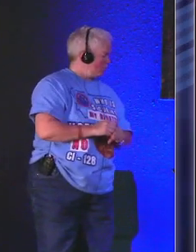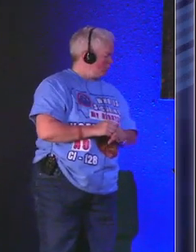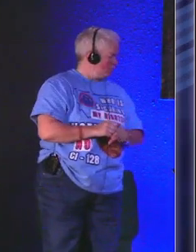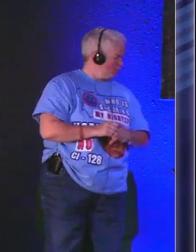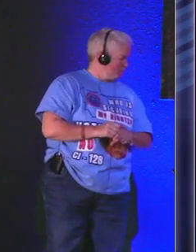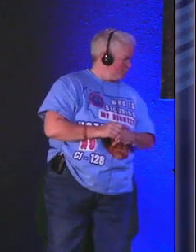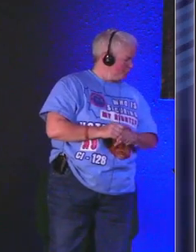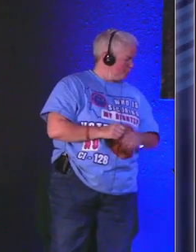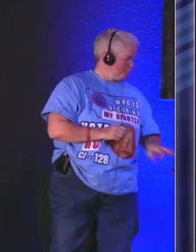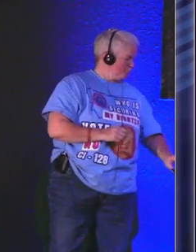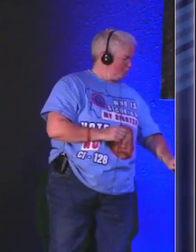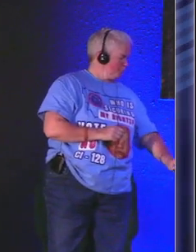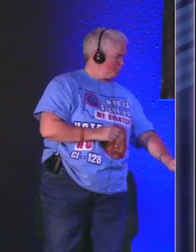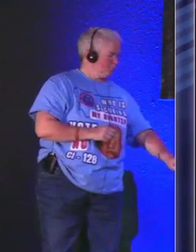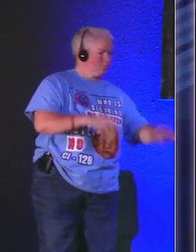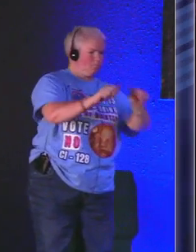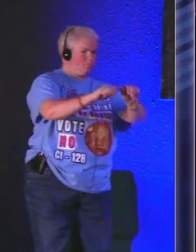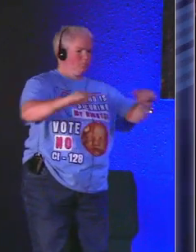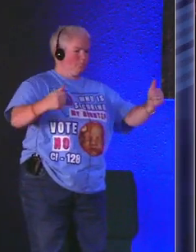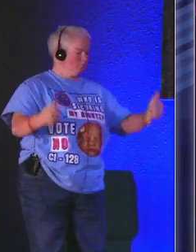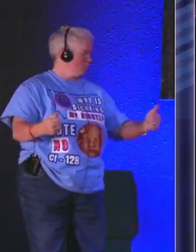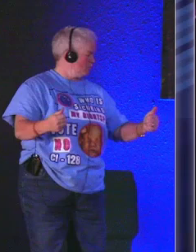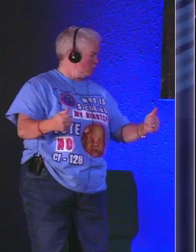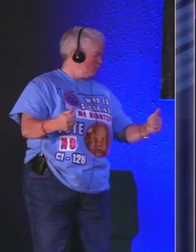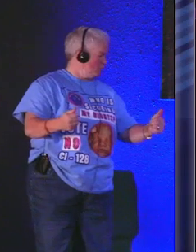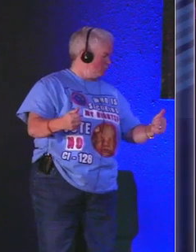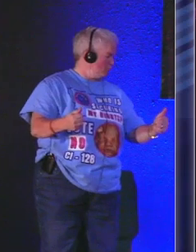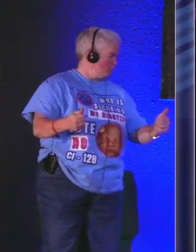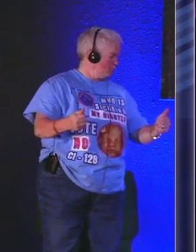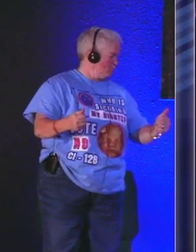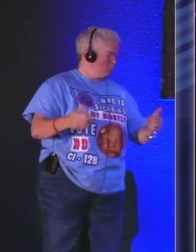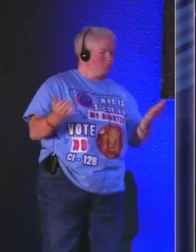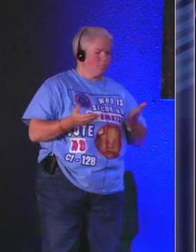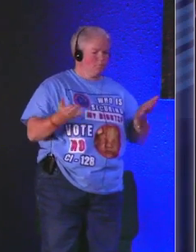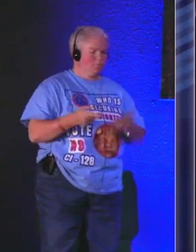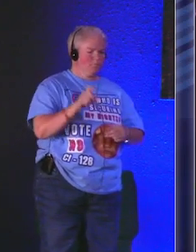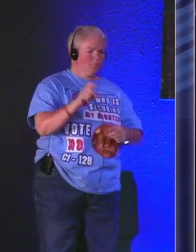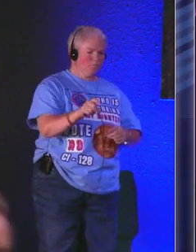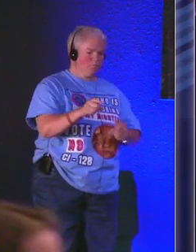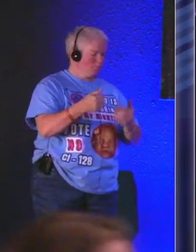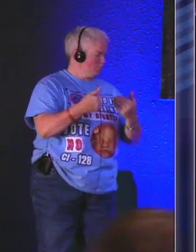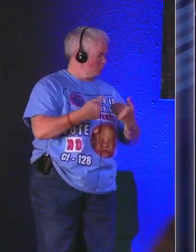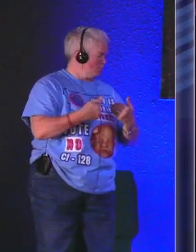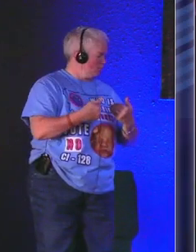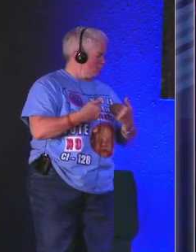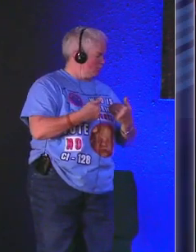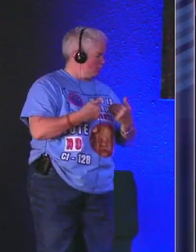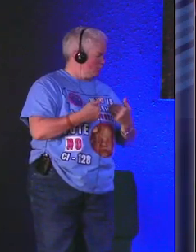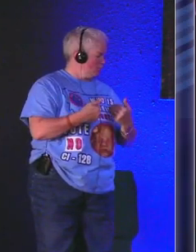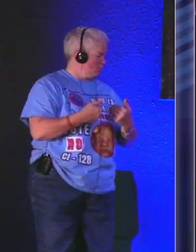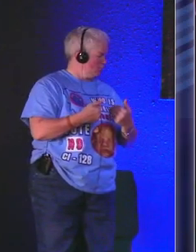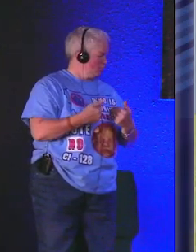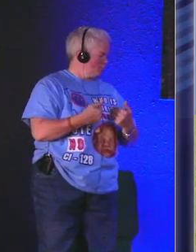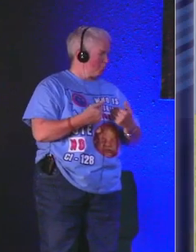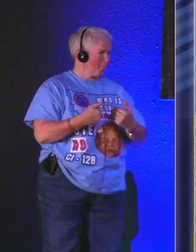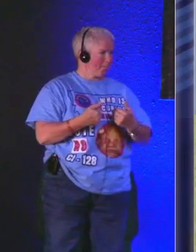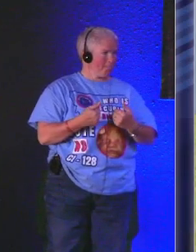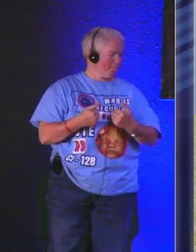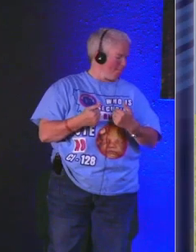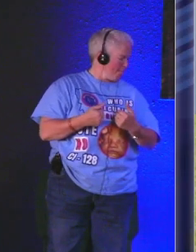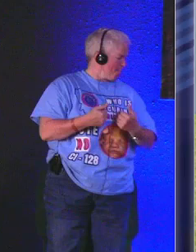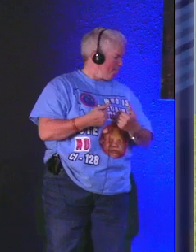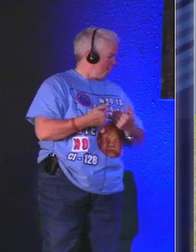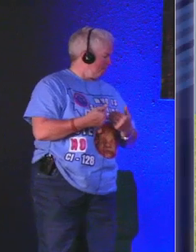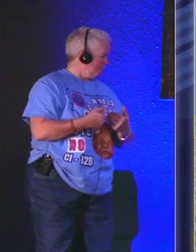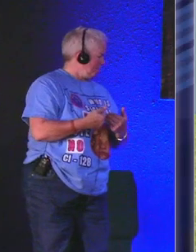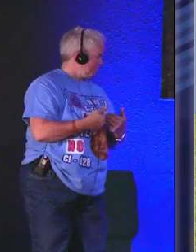13 and then we will open up these altars for whatever needs you might have Hebrews 13